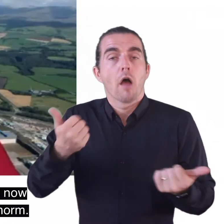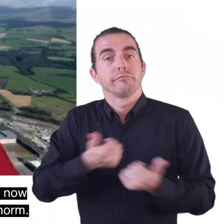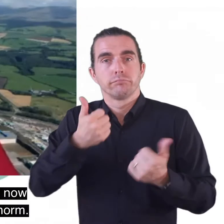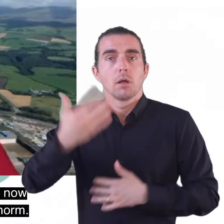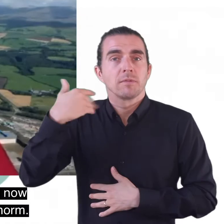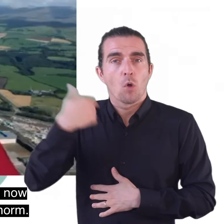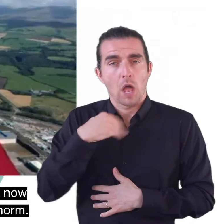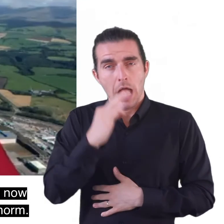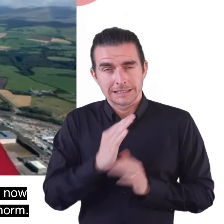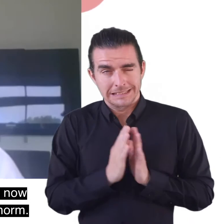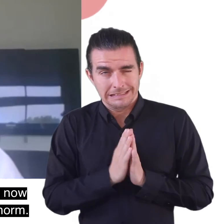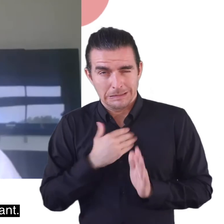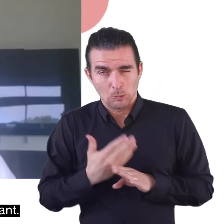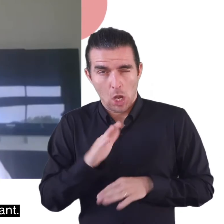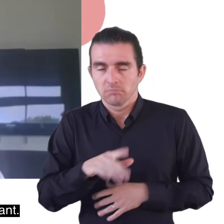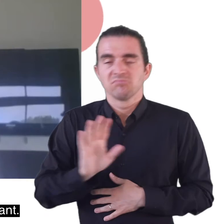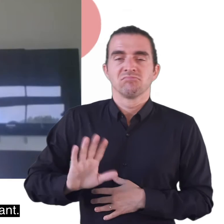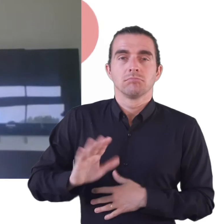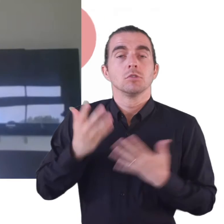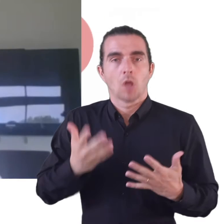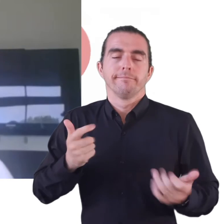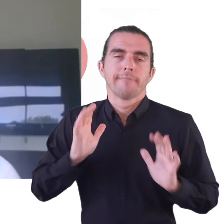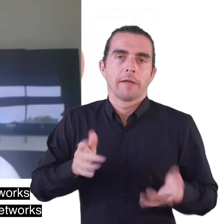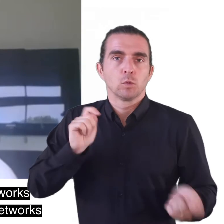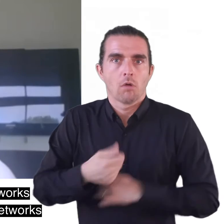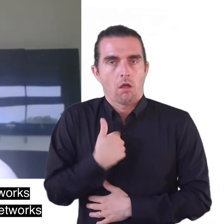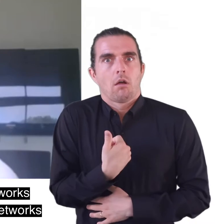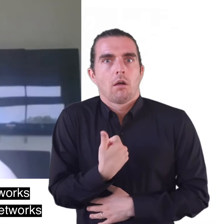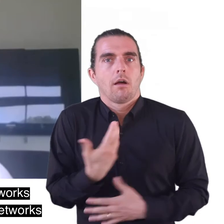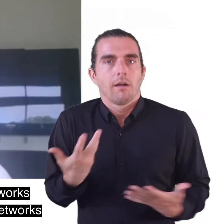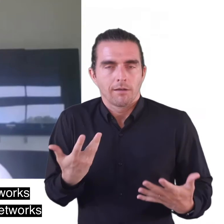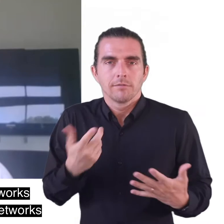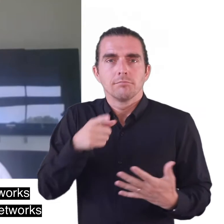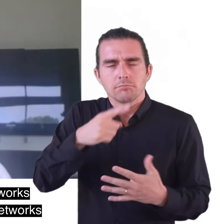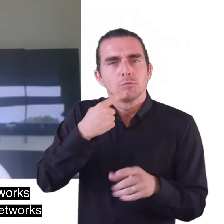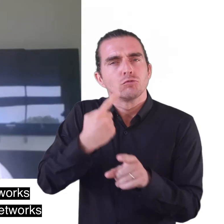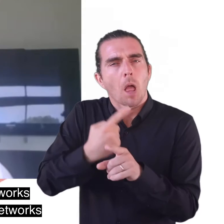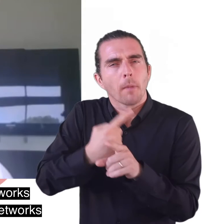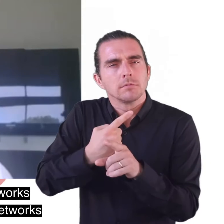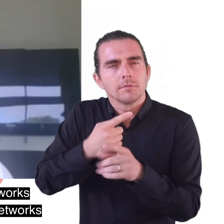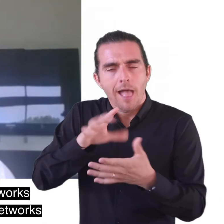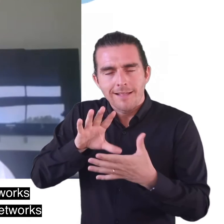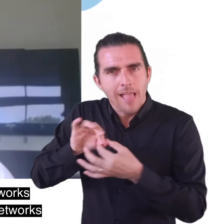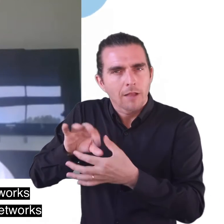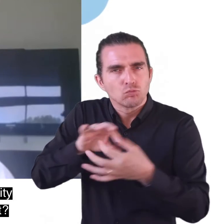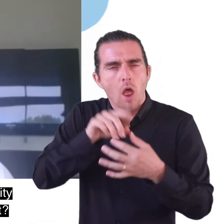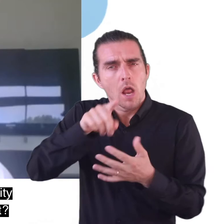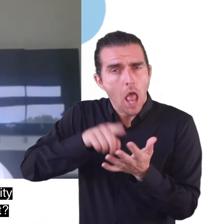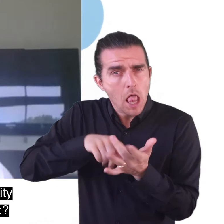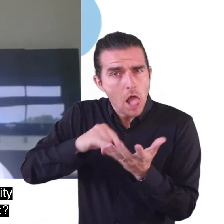it's become almost the norm excellent that's brilliant thank you and you you mentioned networks there lisa do uh would have